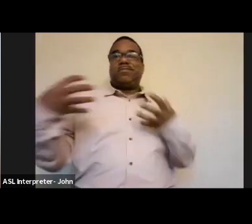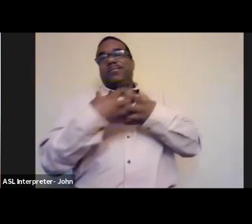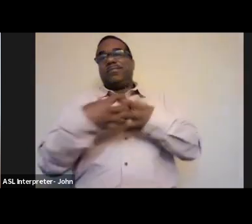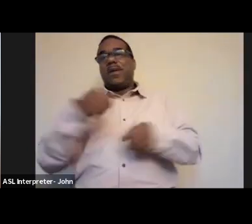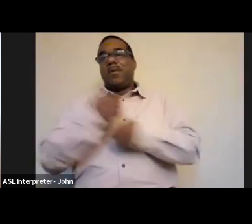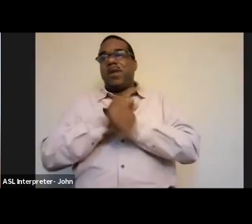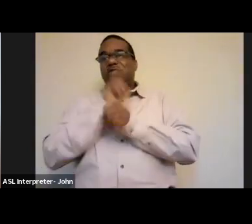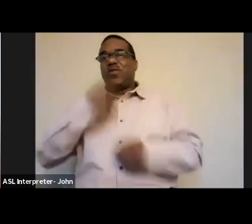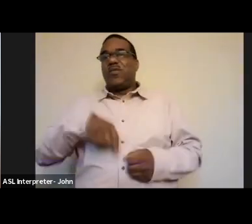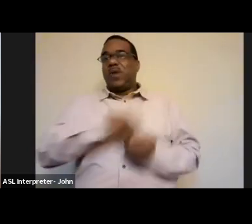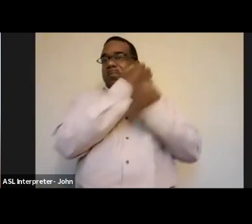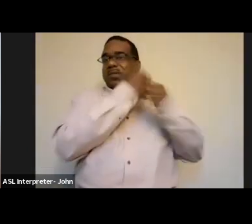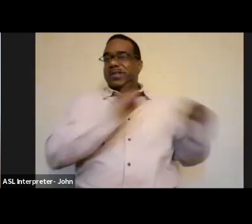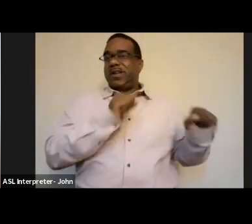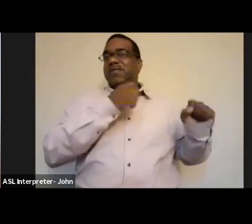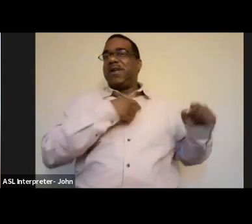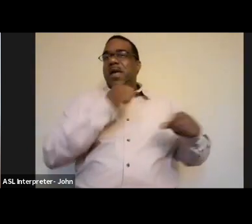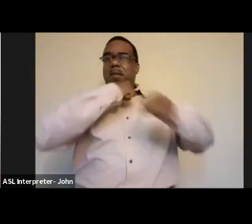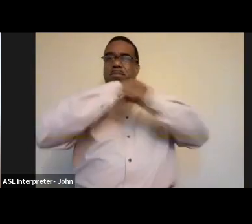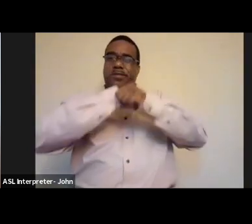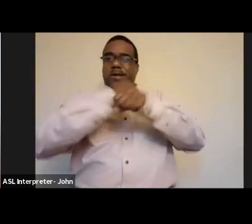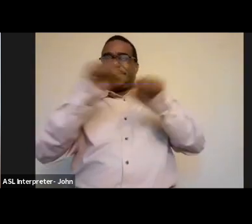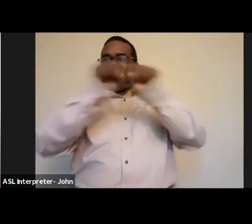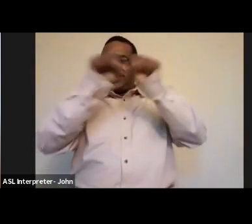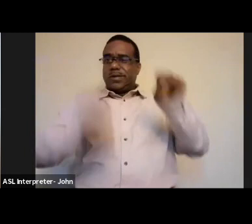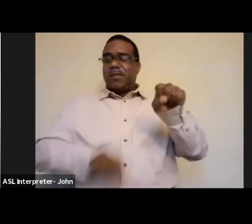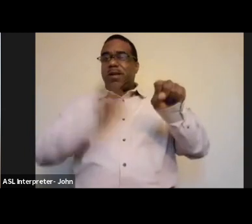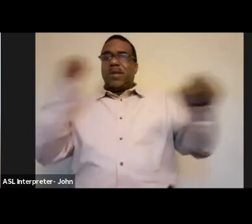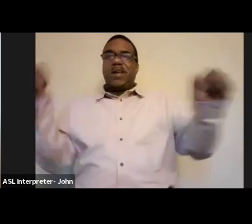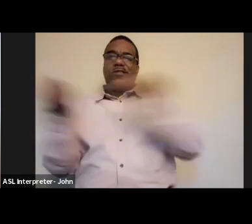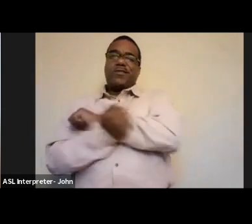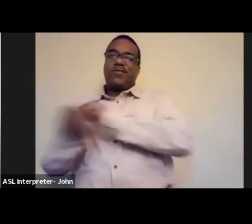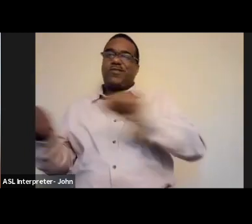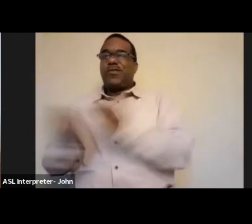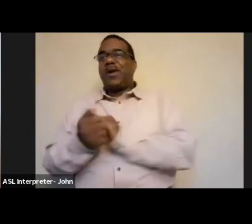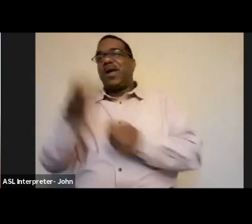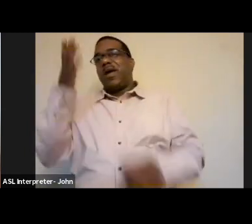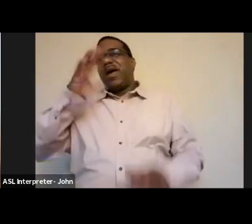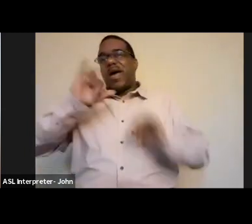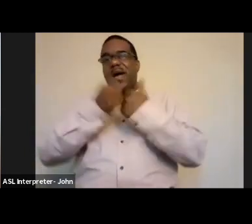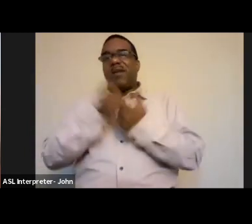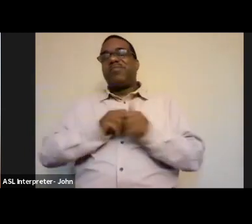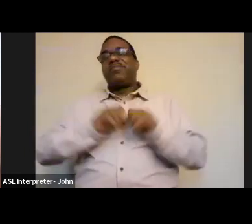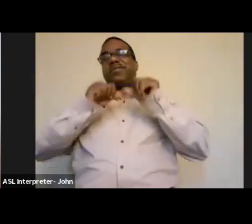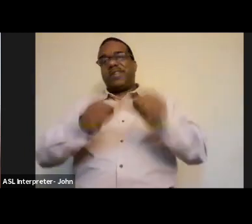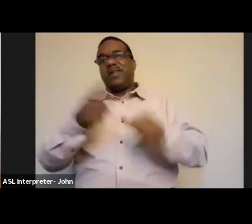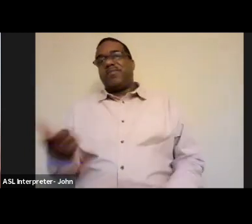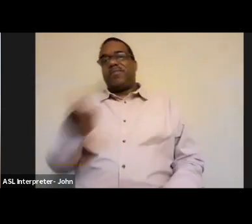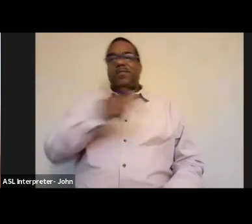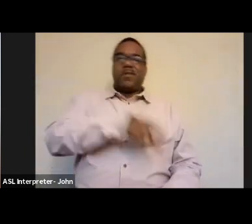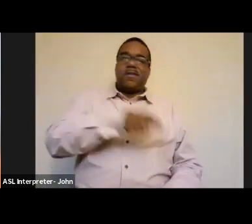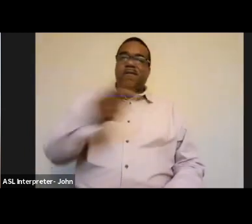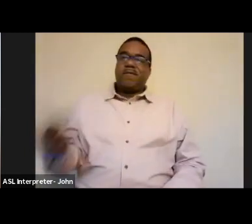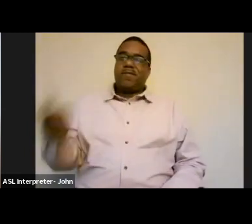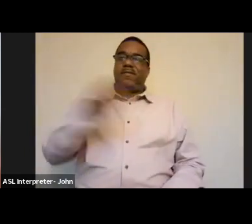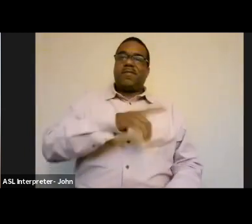preserving and maintaining ecosystems rather than destroying them with this constant back and forth and planes and